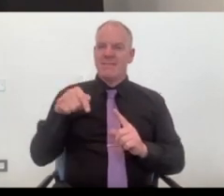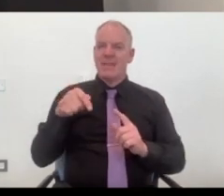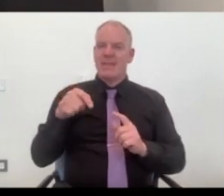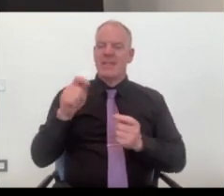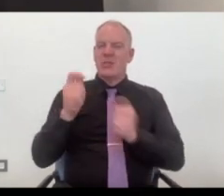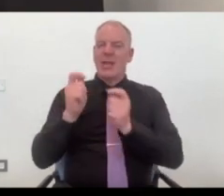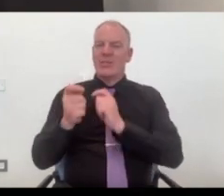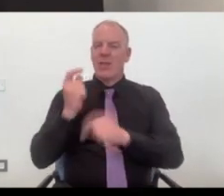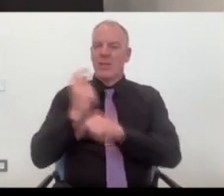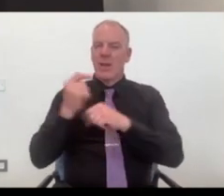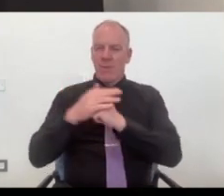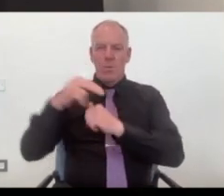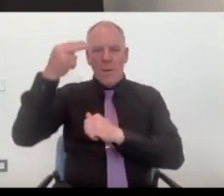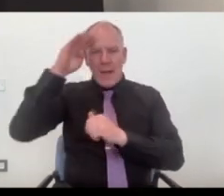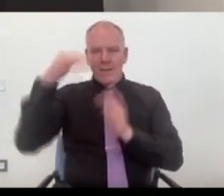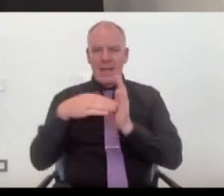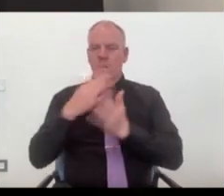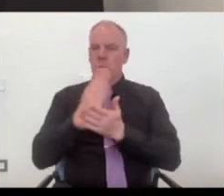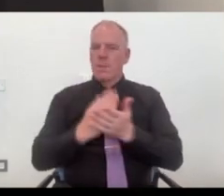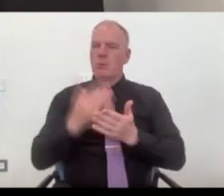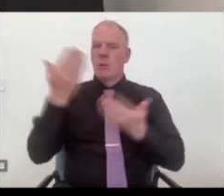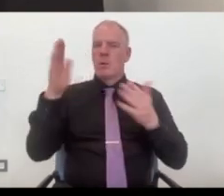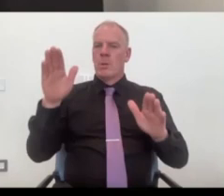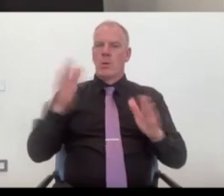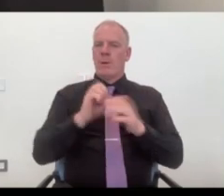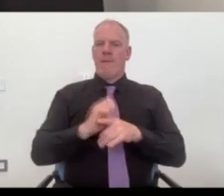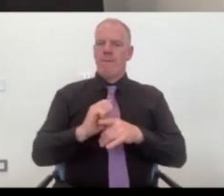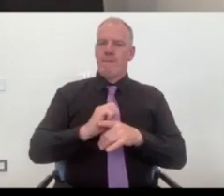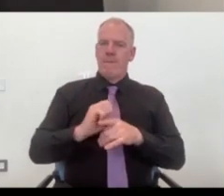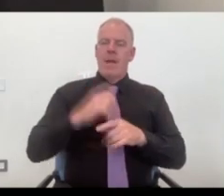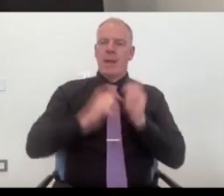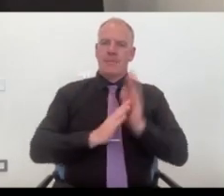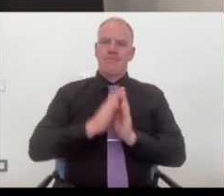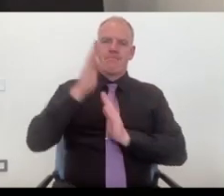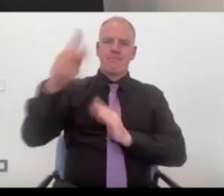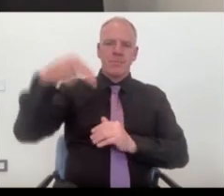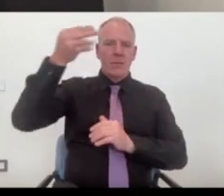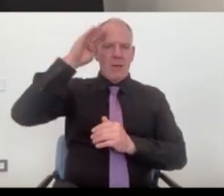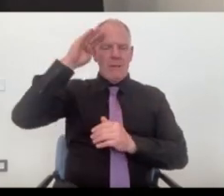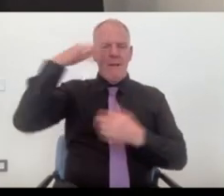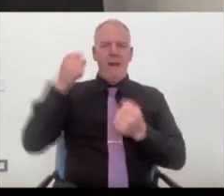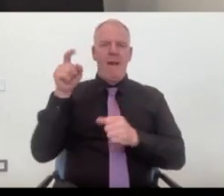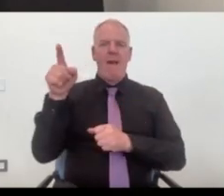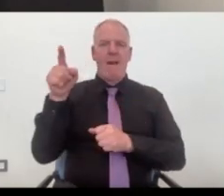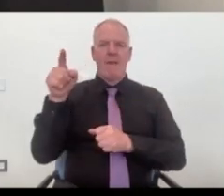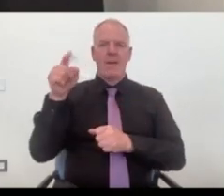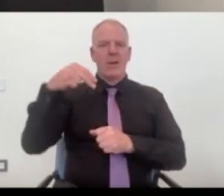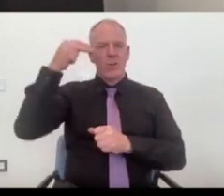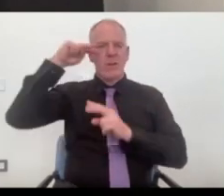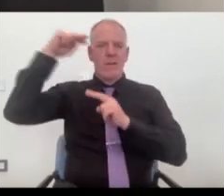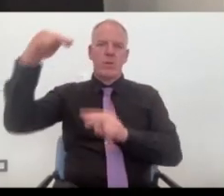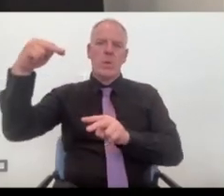be, would be focused on north. And we, we weren't exposed to that until we then came north. And then we were getting the, the, the northern kind of view on it.